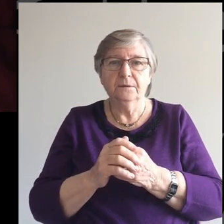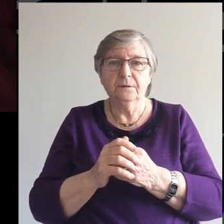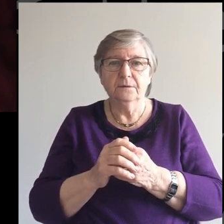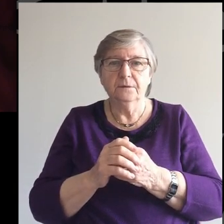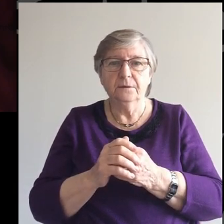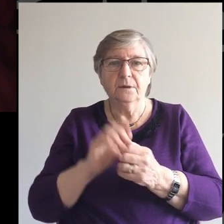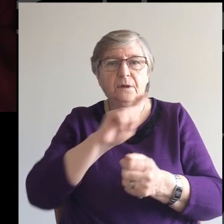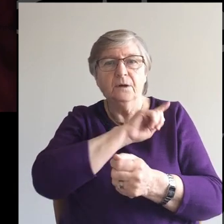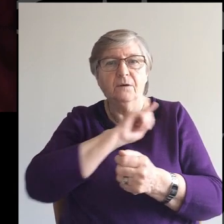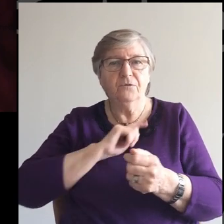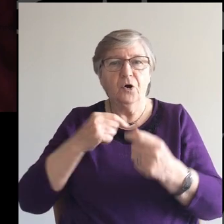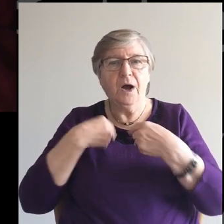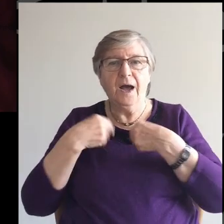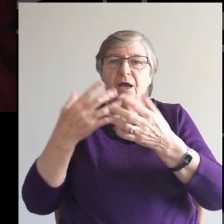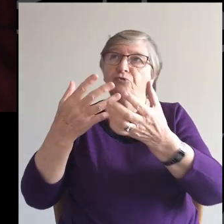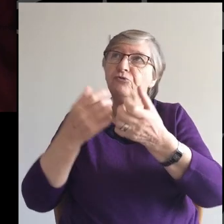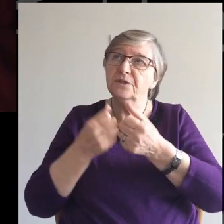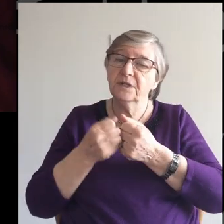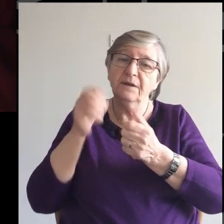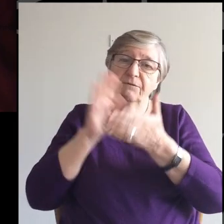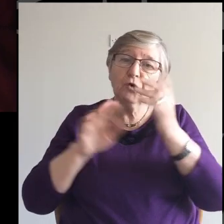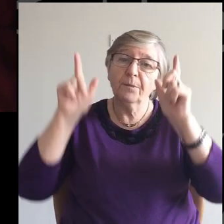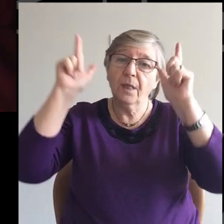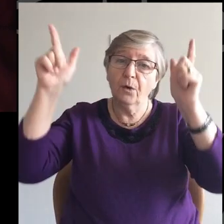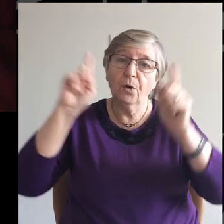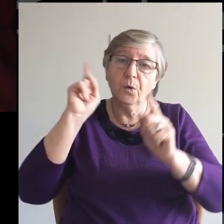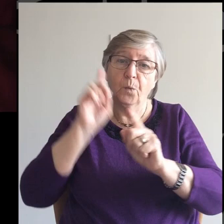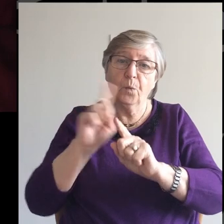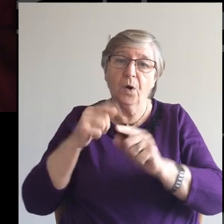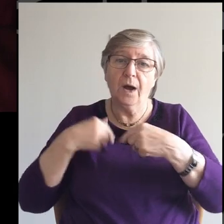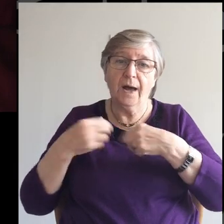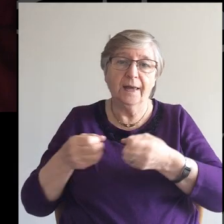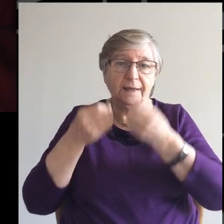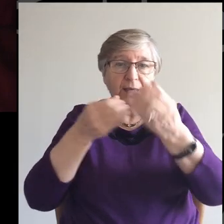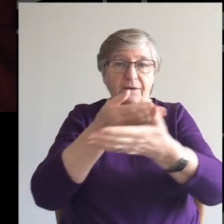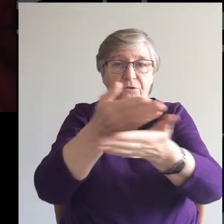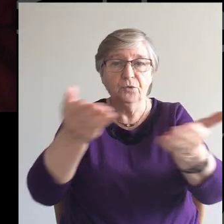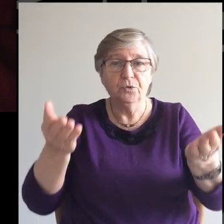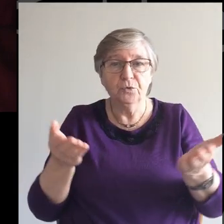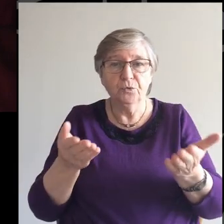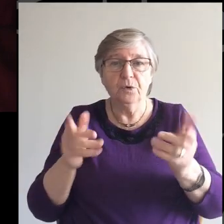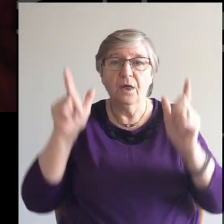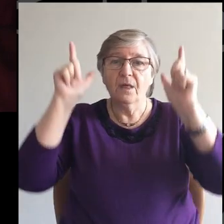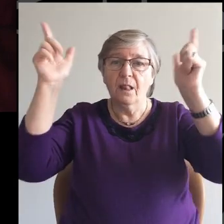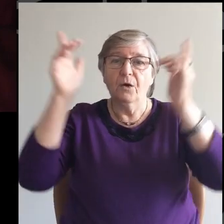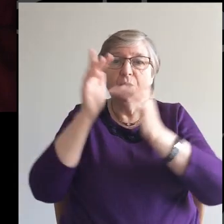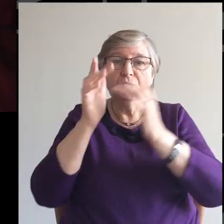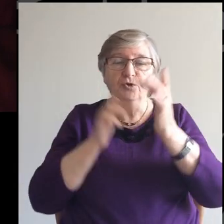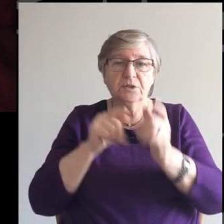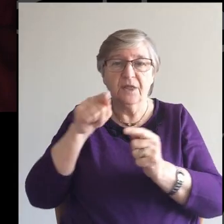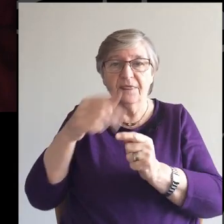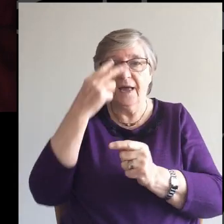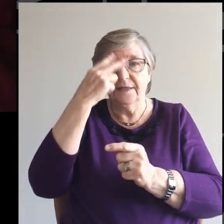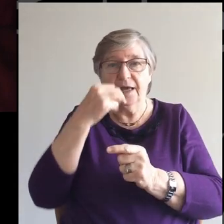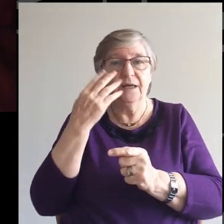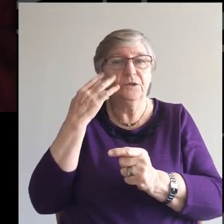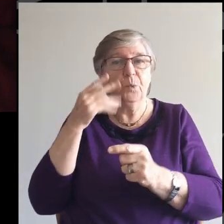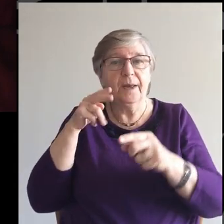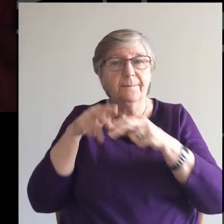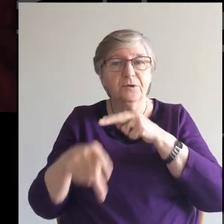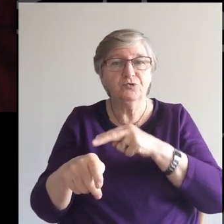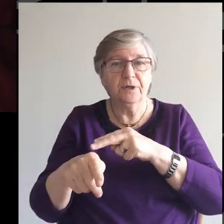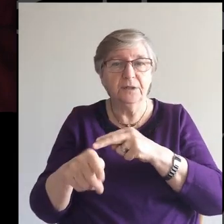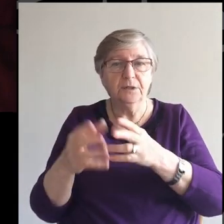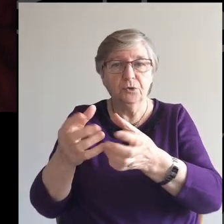For I received from the Lord What I also passed on to you The Lord Jesus on the night he was betrayed Took